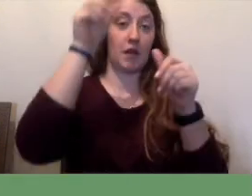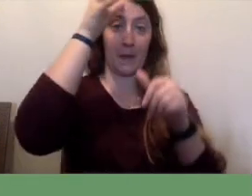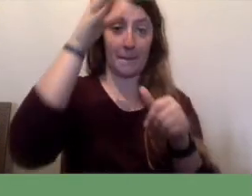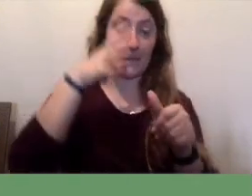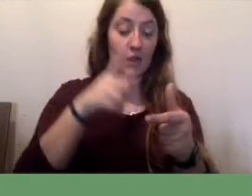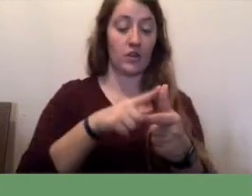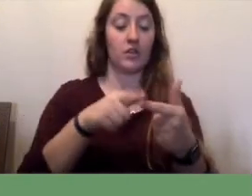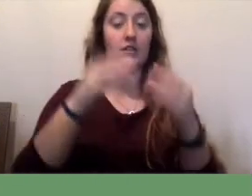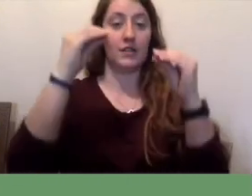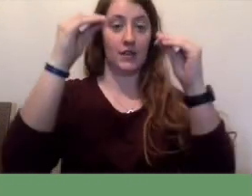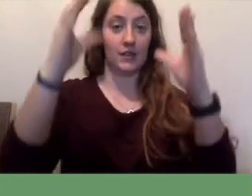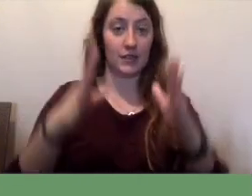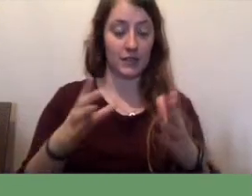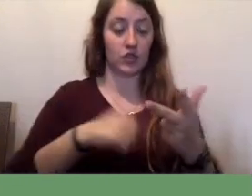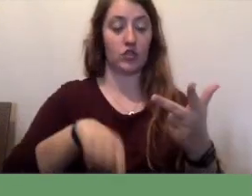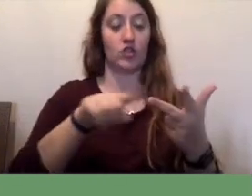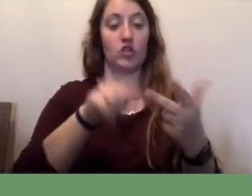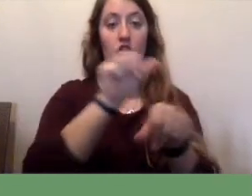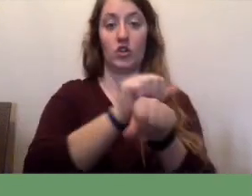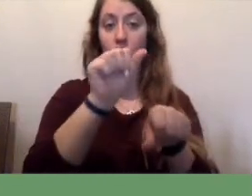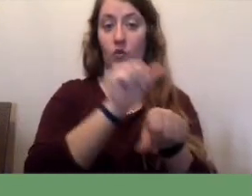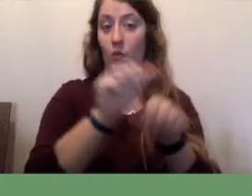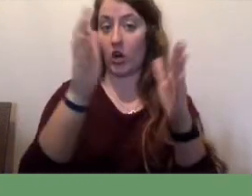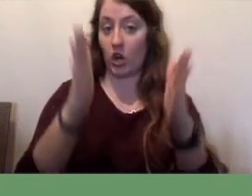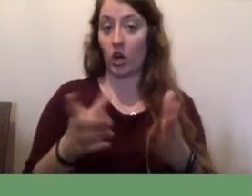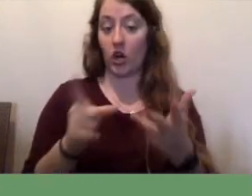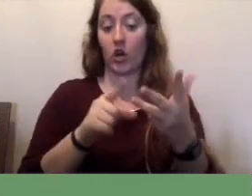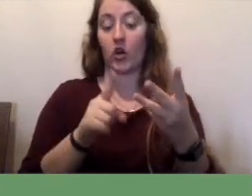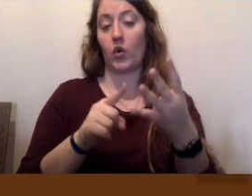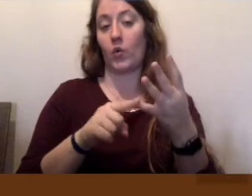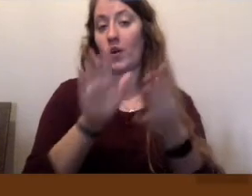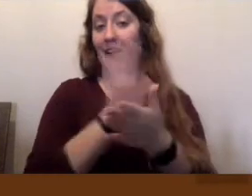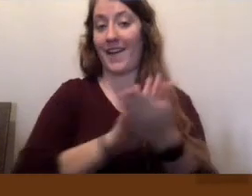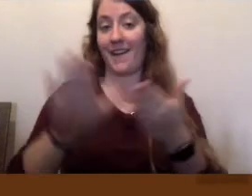future employer to see something you post, don't post it.